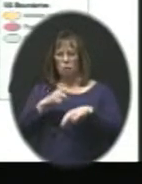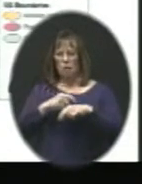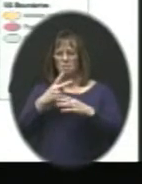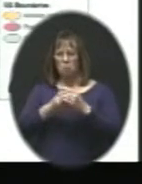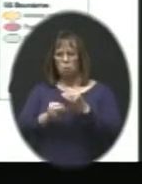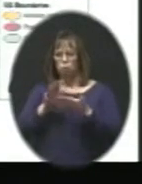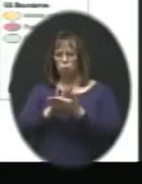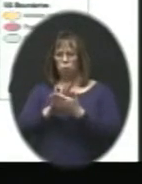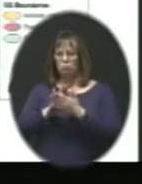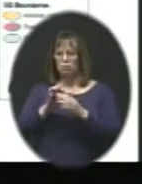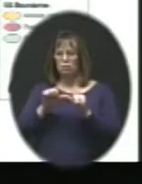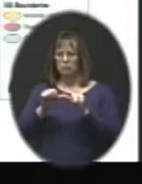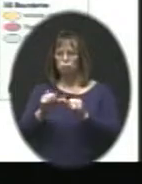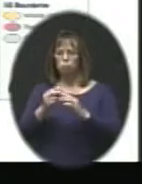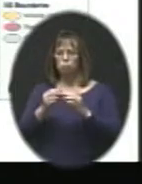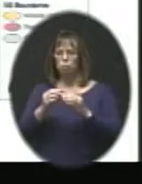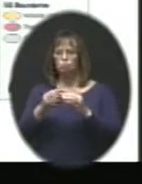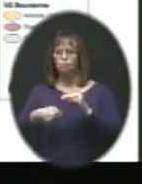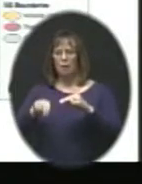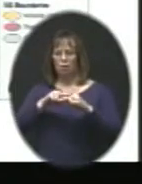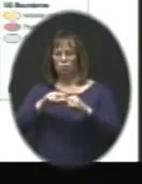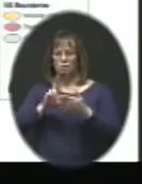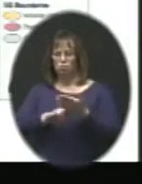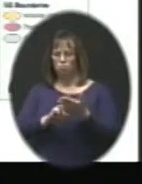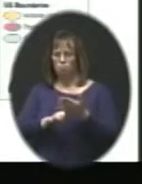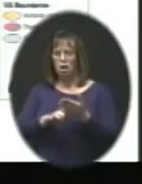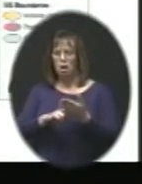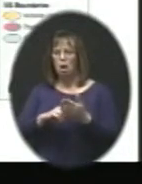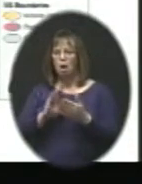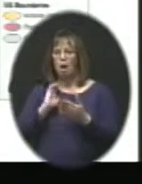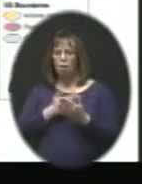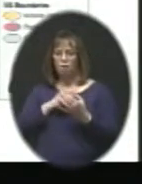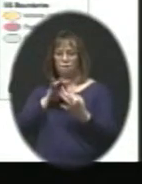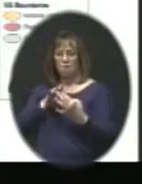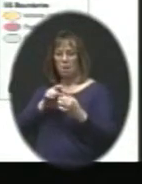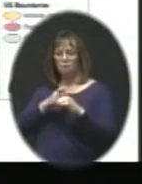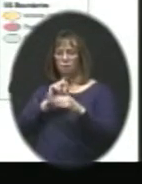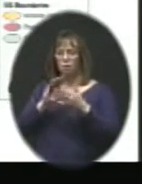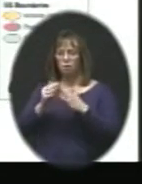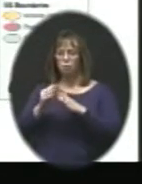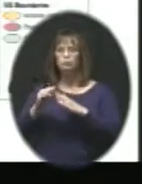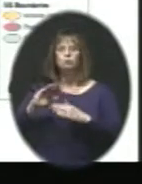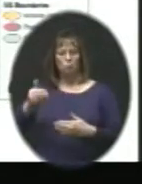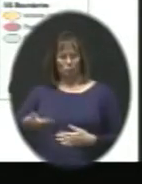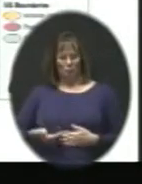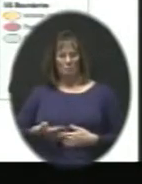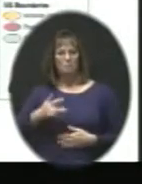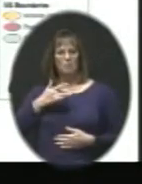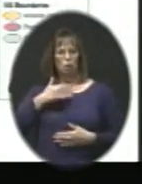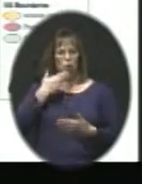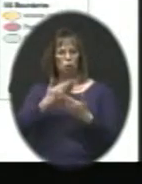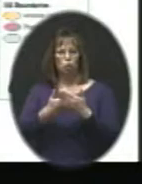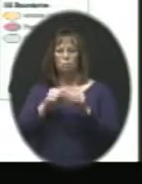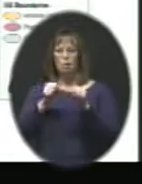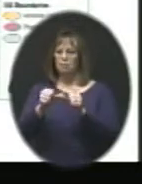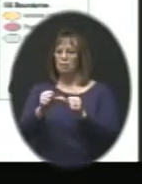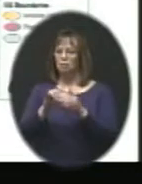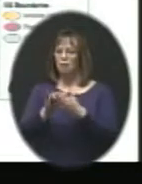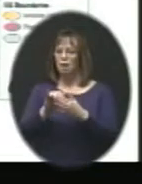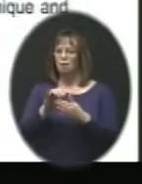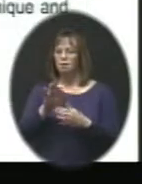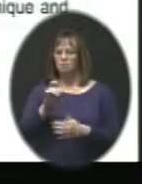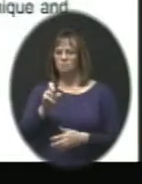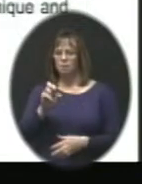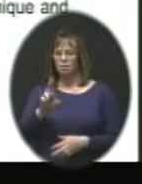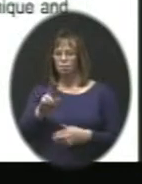continue to increase in their enrollment. And our feedback from the community on that was welcome. It felt good maintaining that feeder pattern.